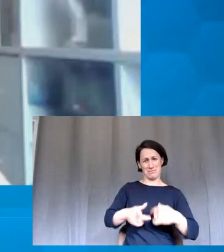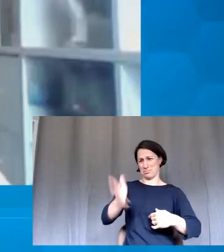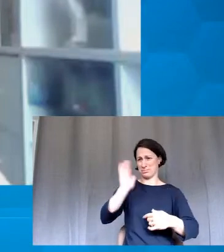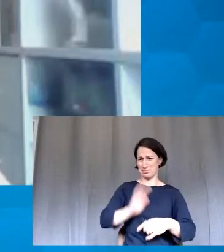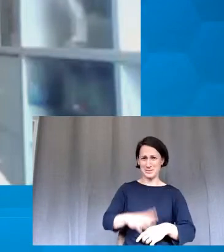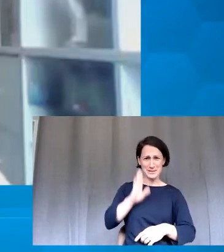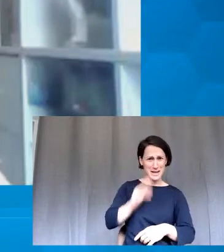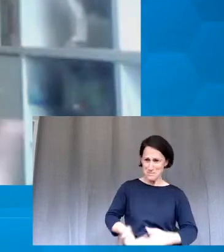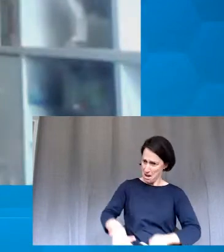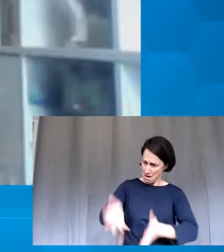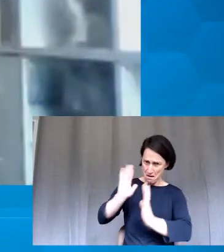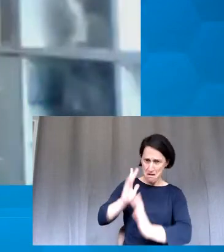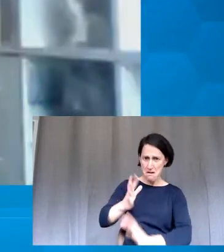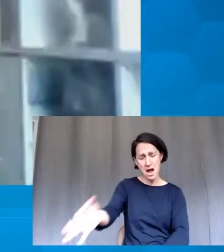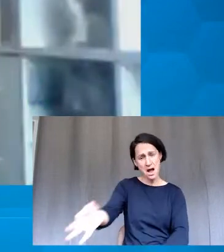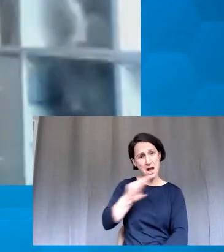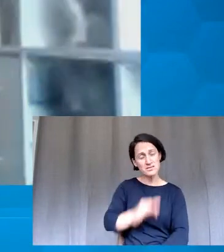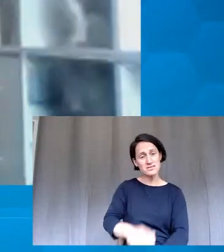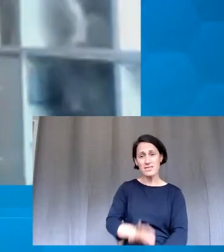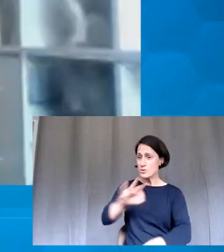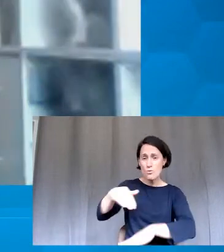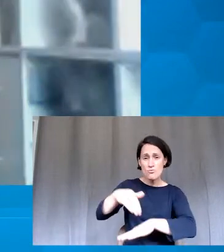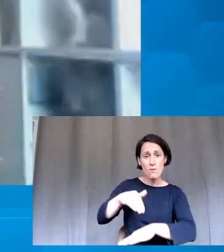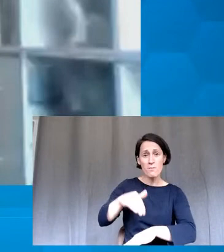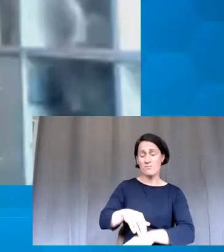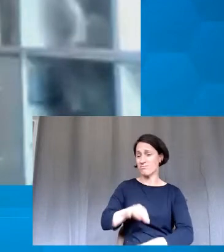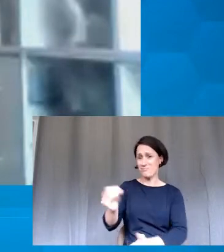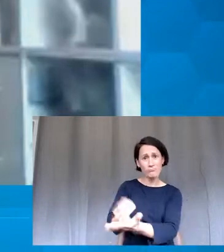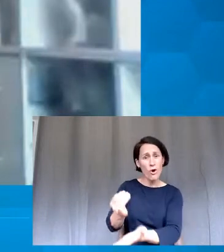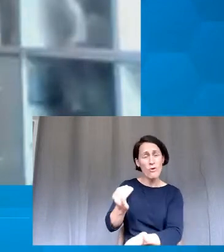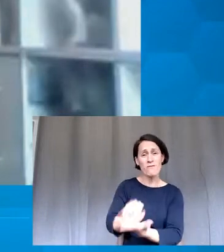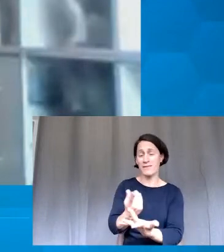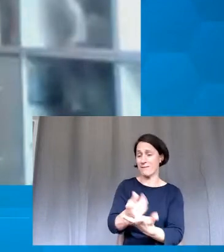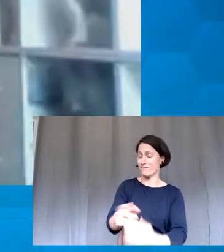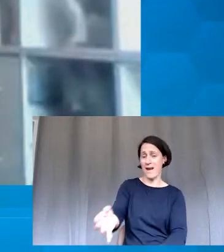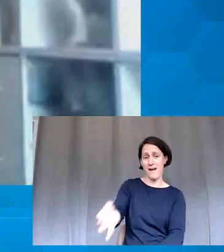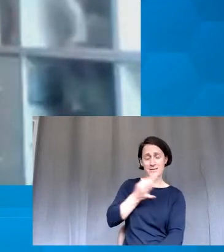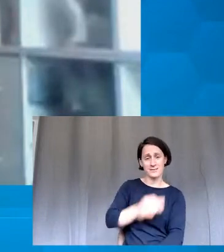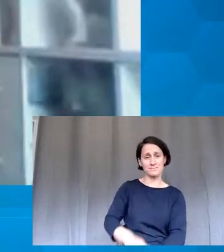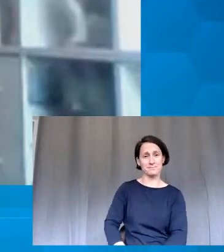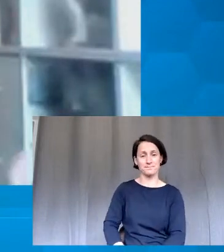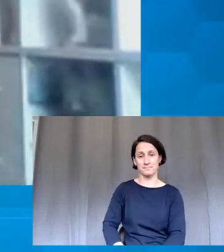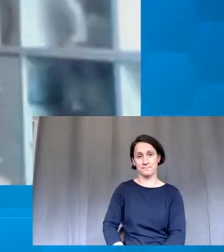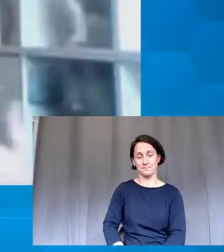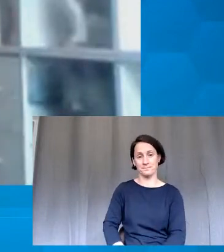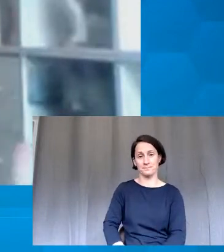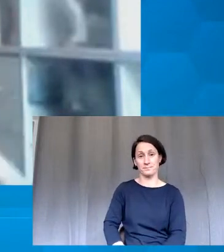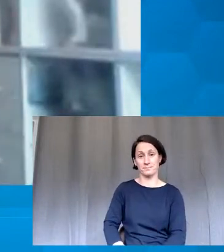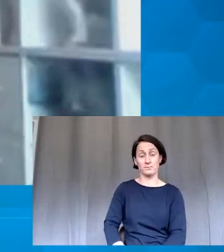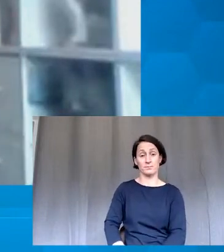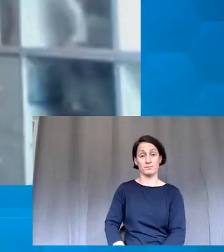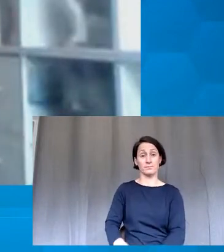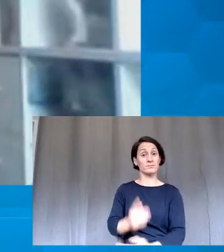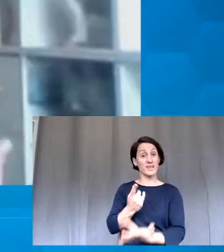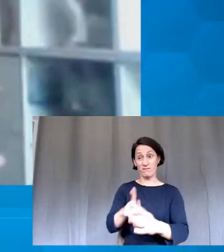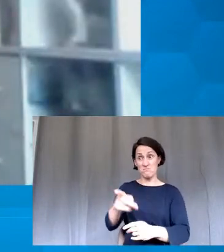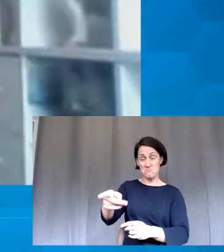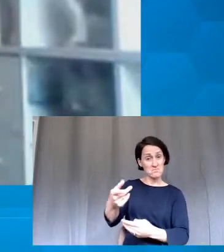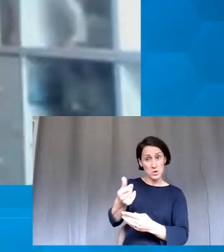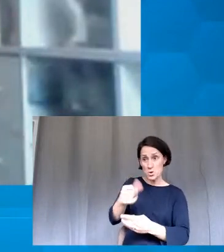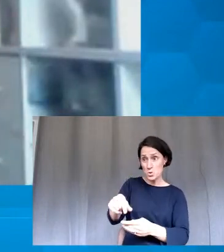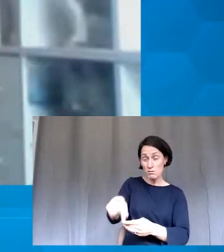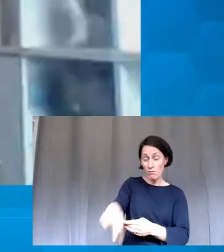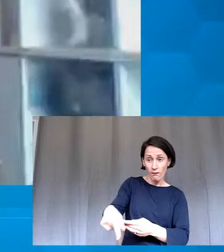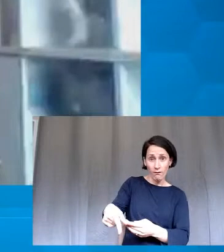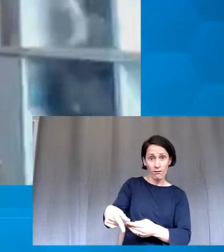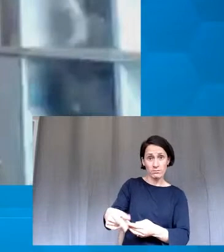problem or fault, you know, if you go in and actually do this. So I think once you make, you